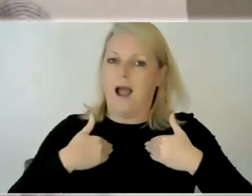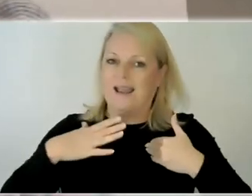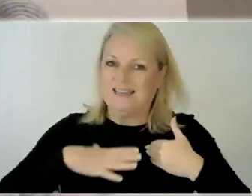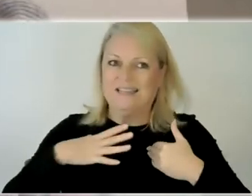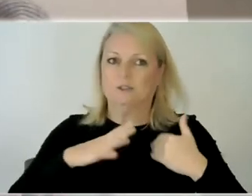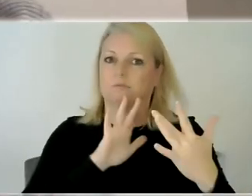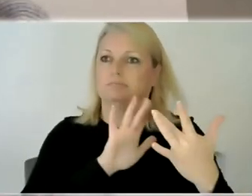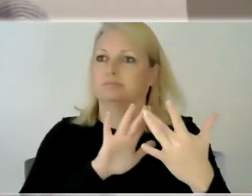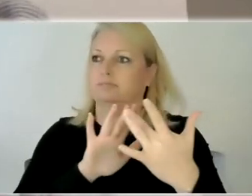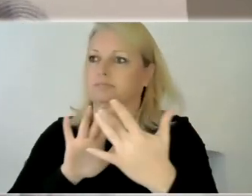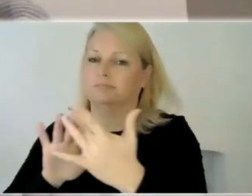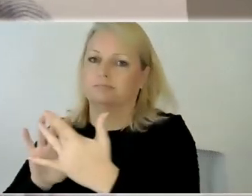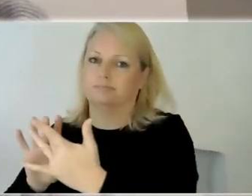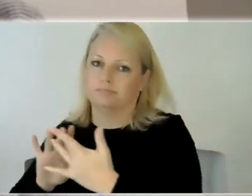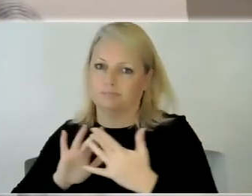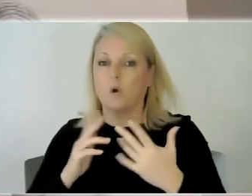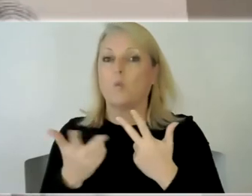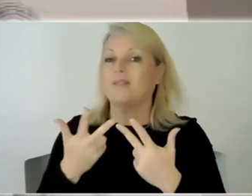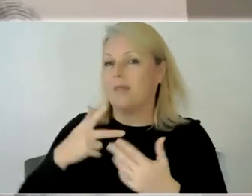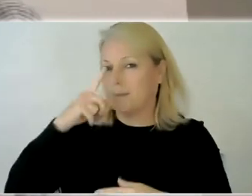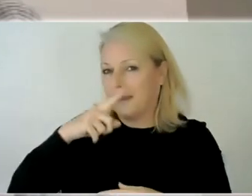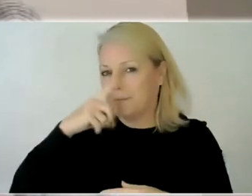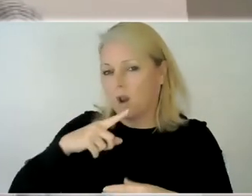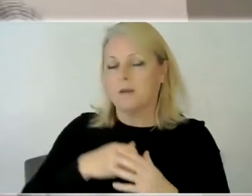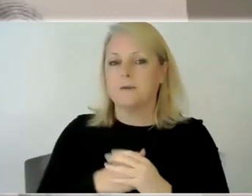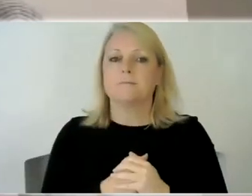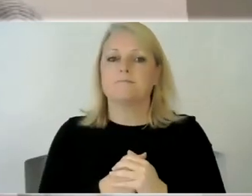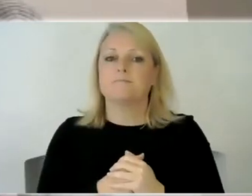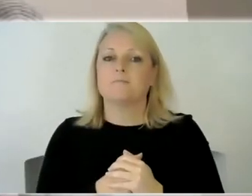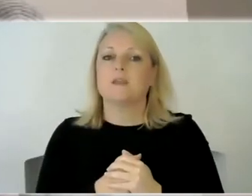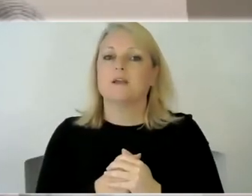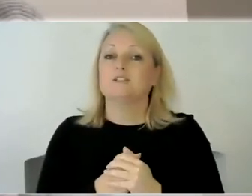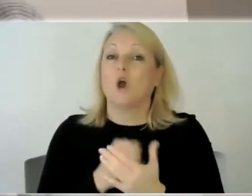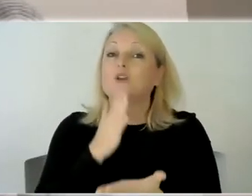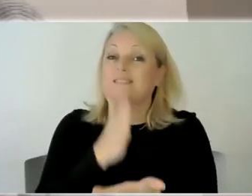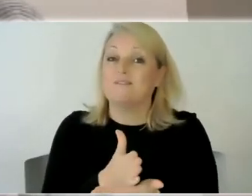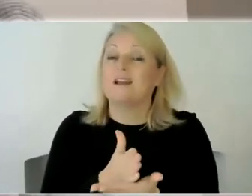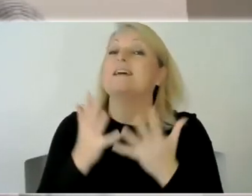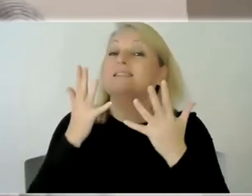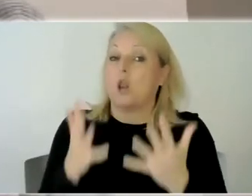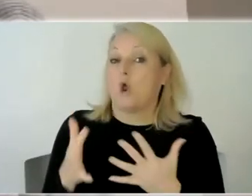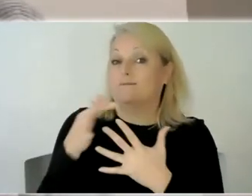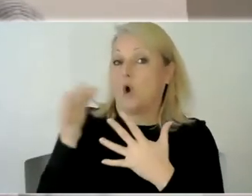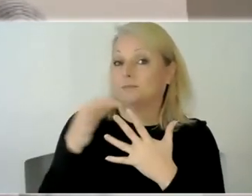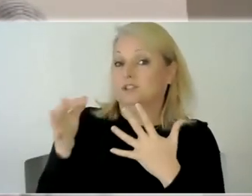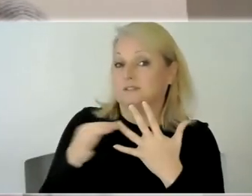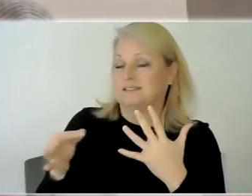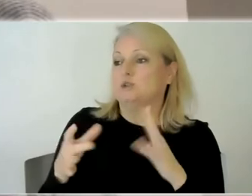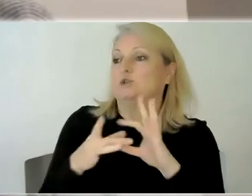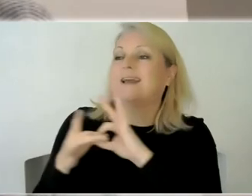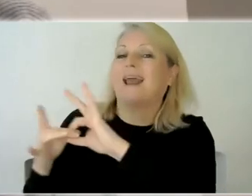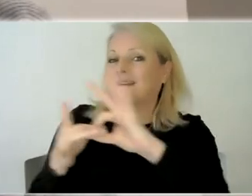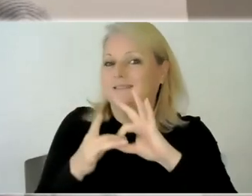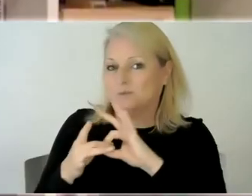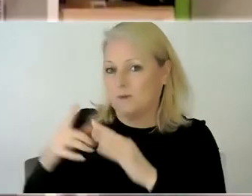just as a parent or as a carer um so there's definitely lots of options there um to connect with people